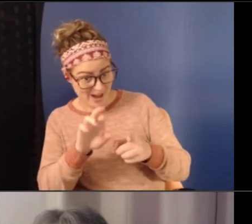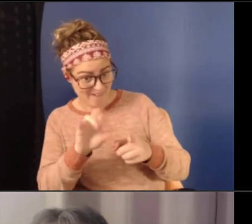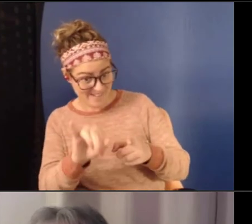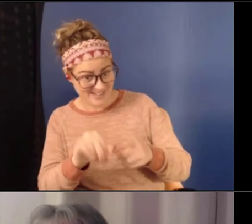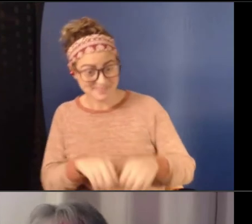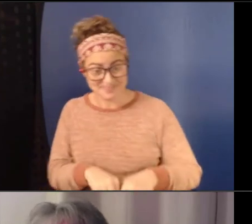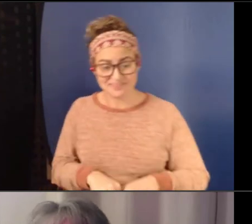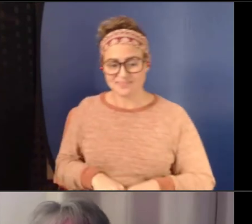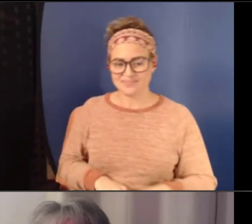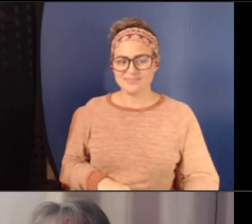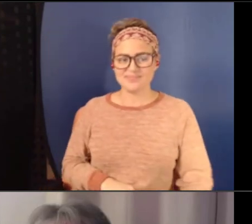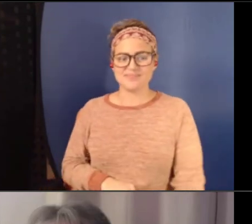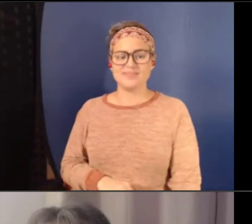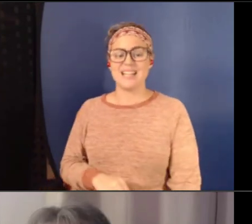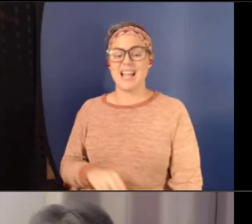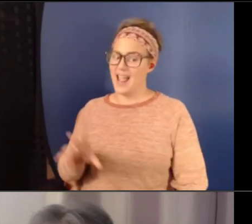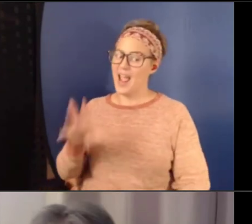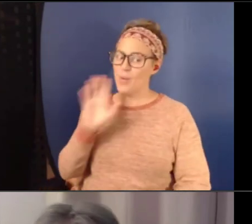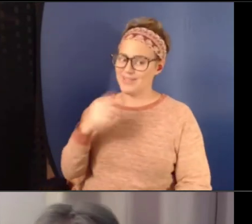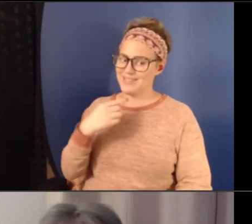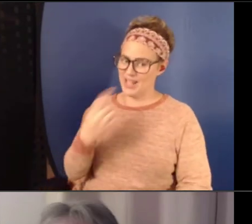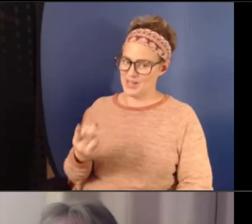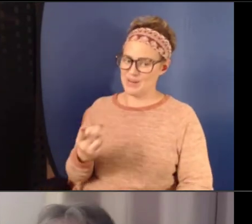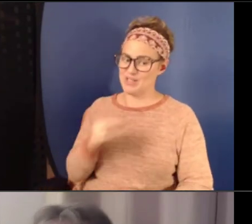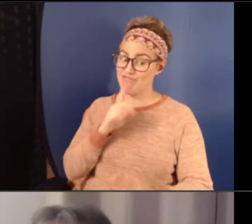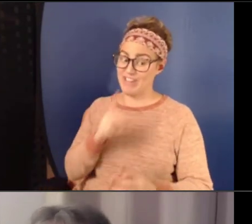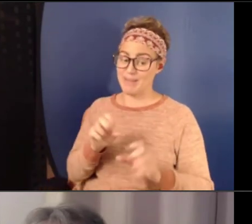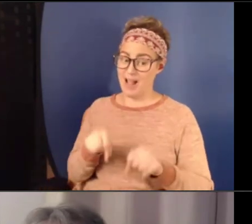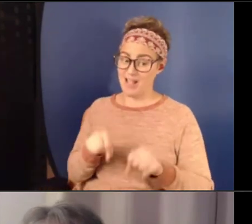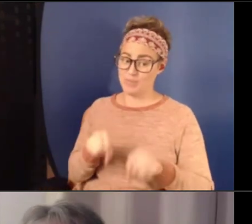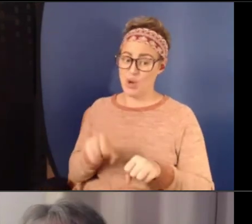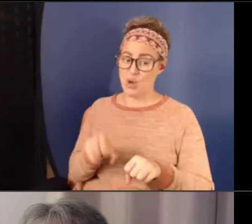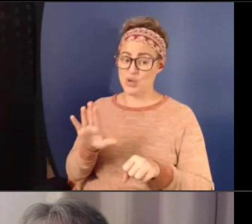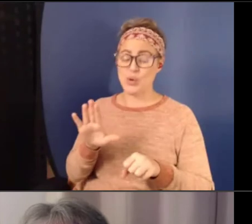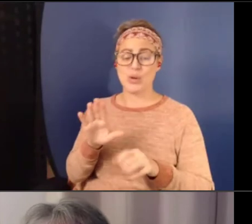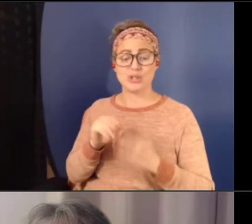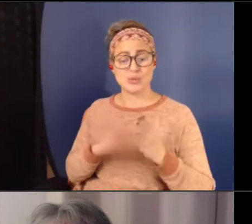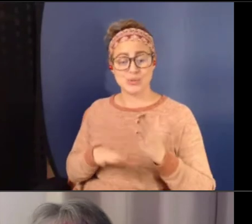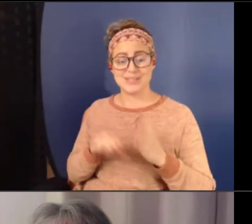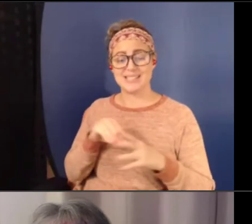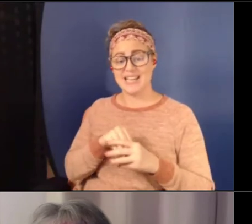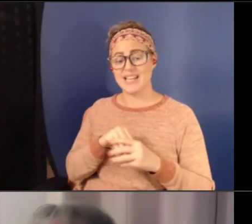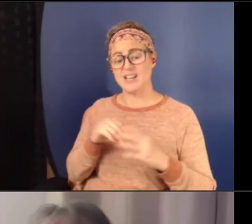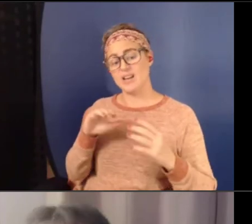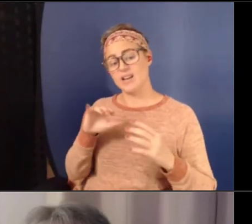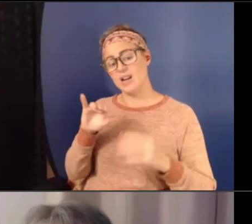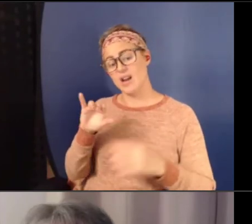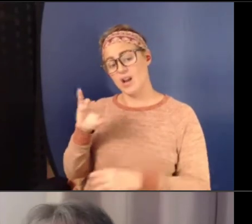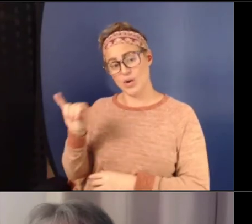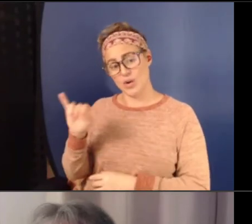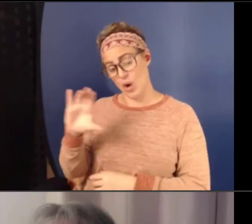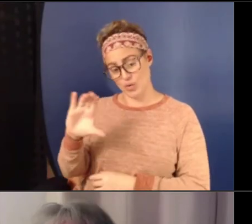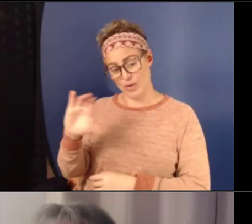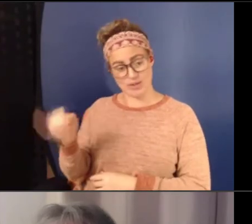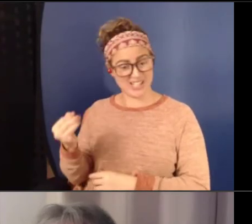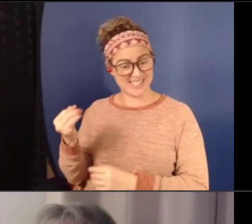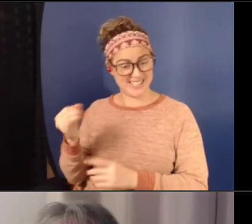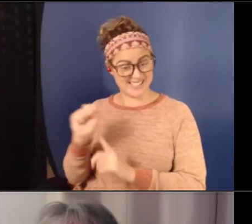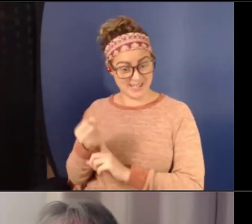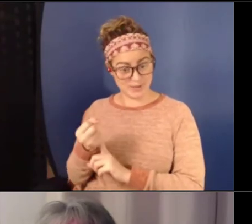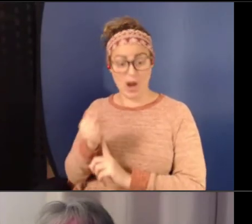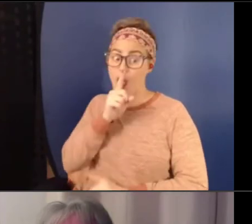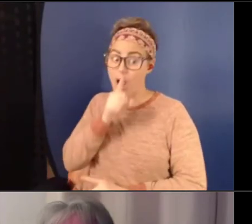that your students in a criminal justice setting are, um, victims and witnesses